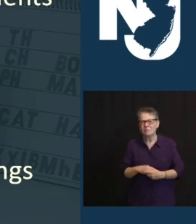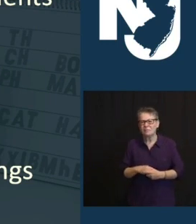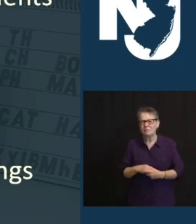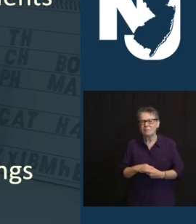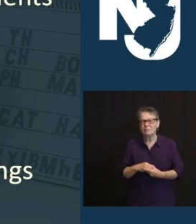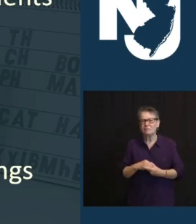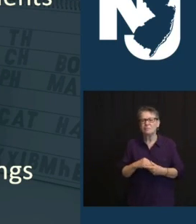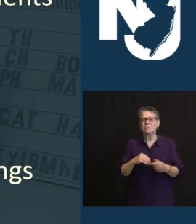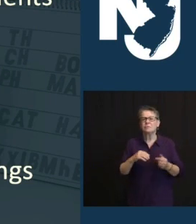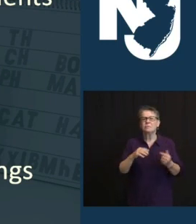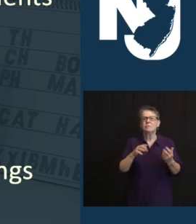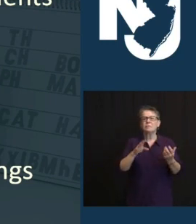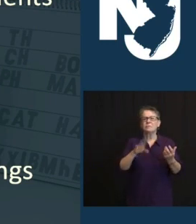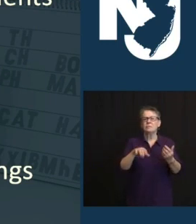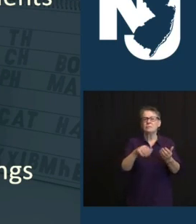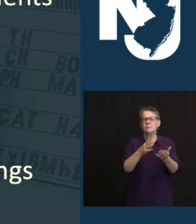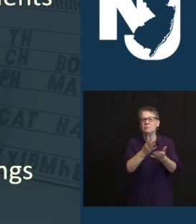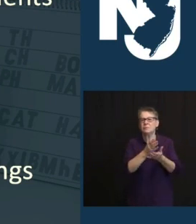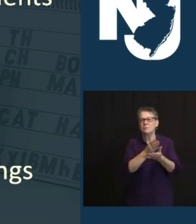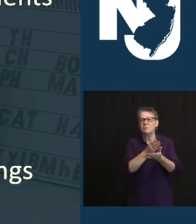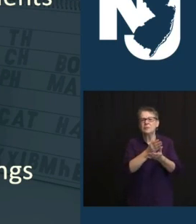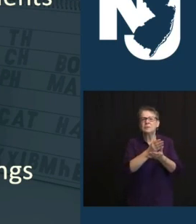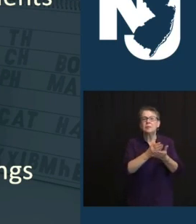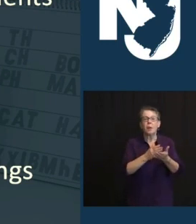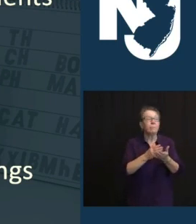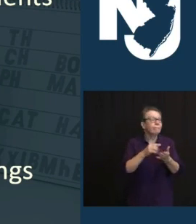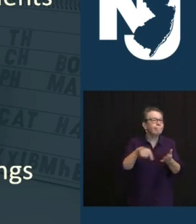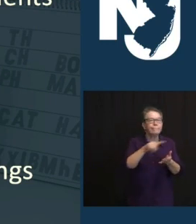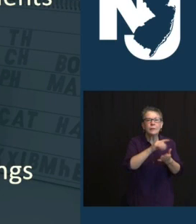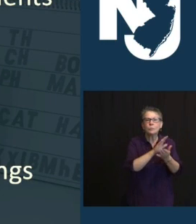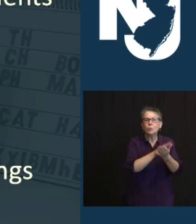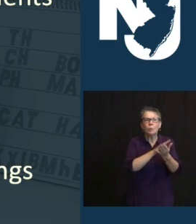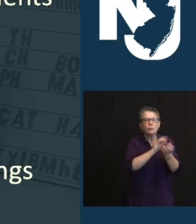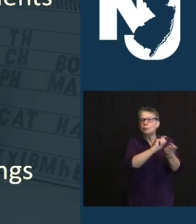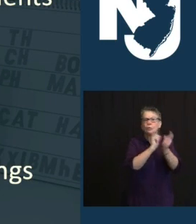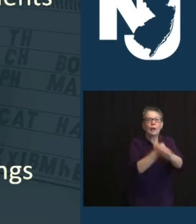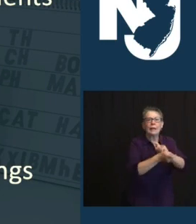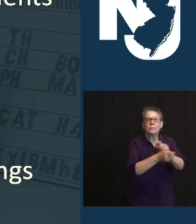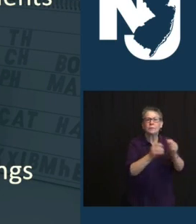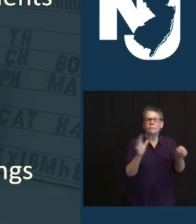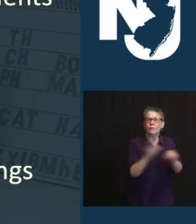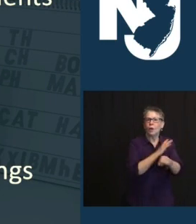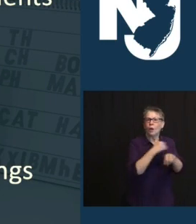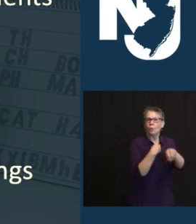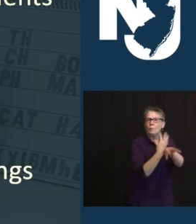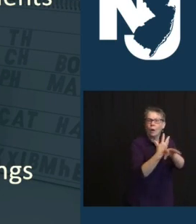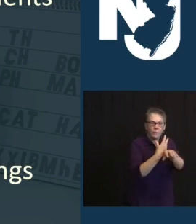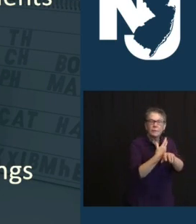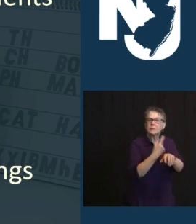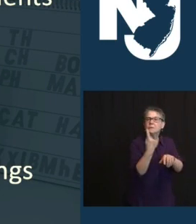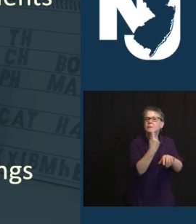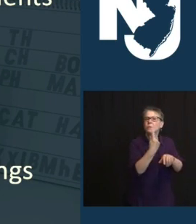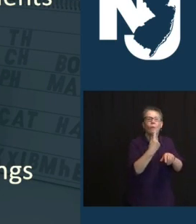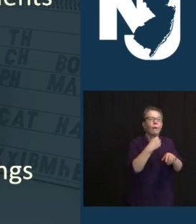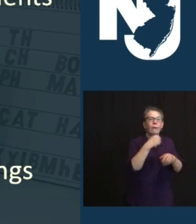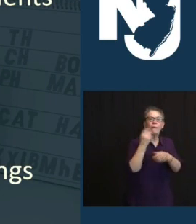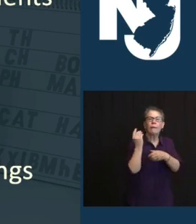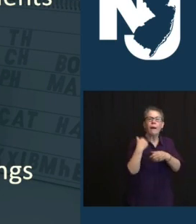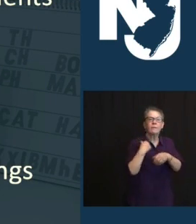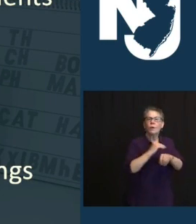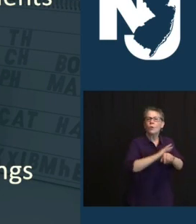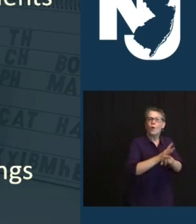BOTH OF THOSE IN THERE. AS WE CONTINUE TO WORK TOWARDS SEEING ALL OF OUR STUDENTS BACK IN THEIR SCHOOLS, ENSURING FULL ACCESS TO THE VACCINE